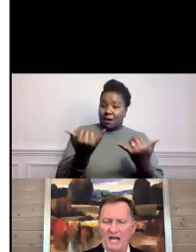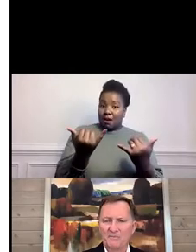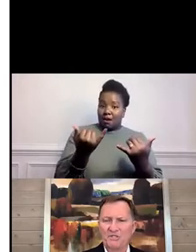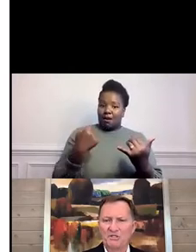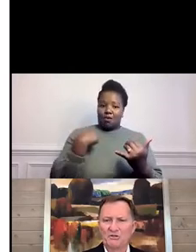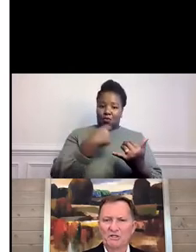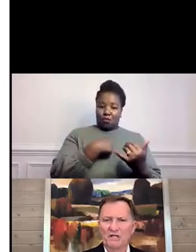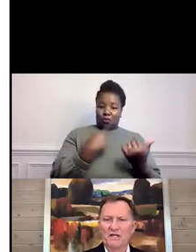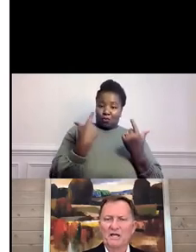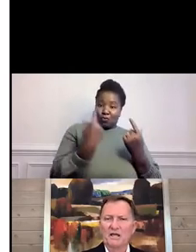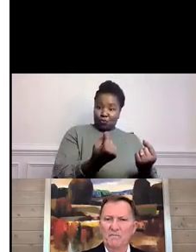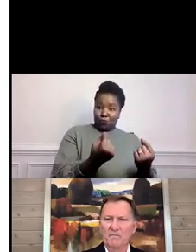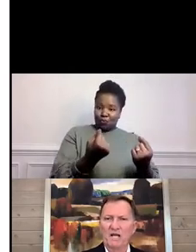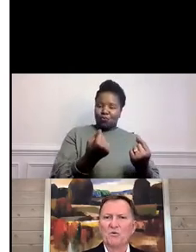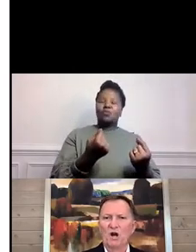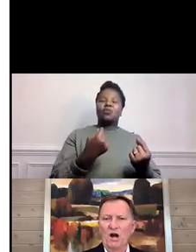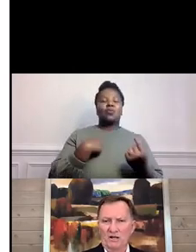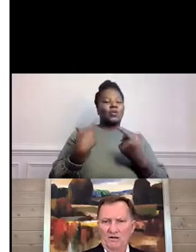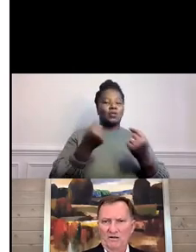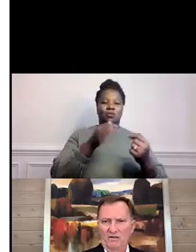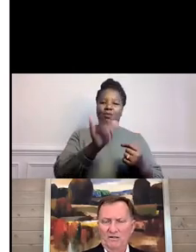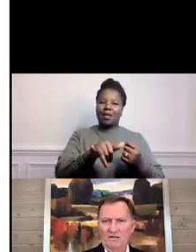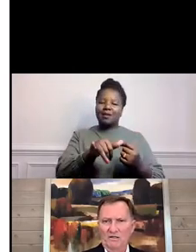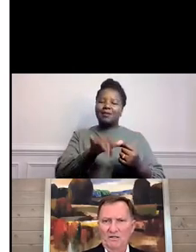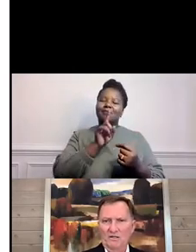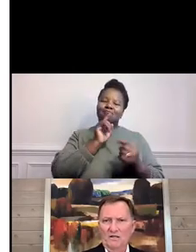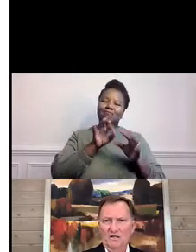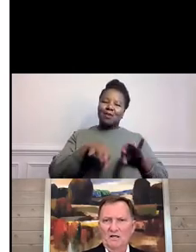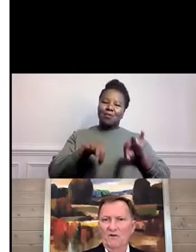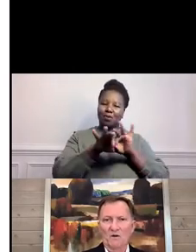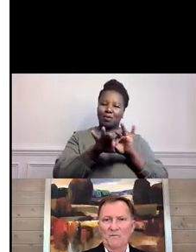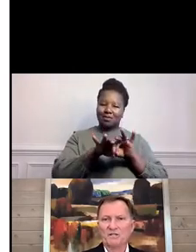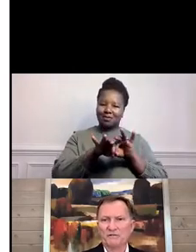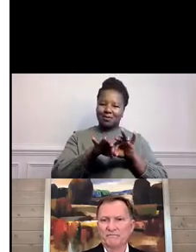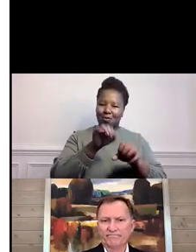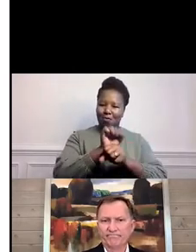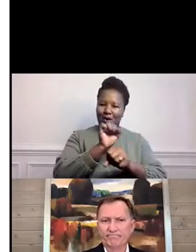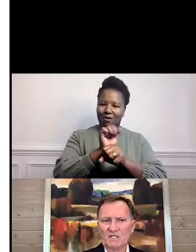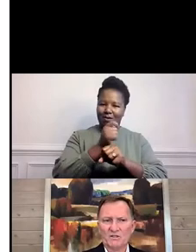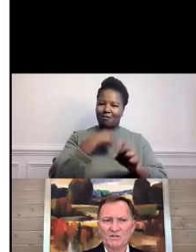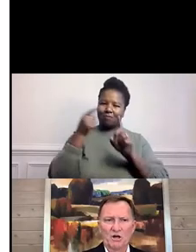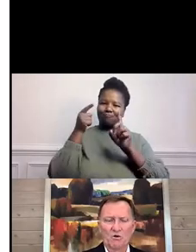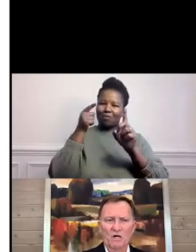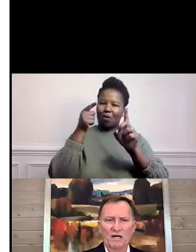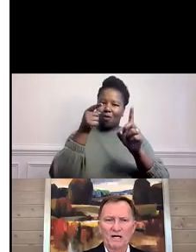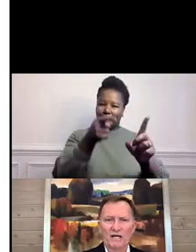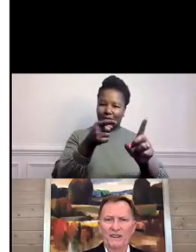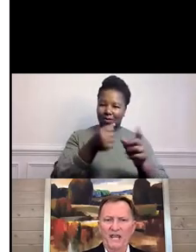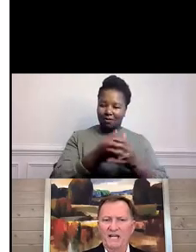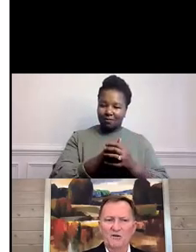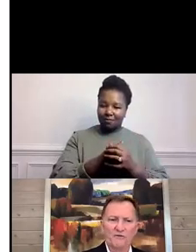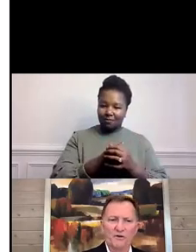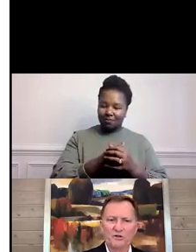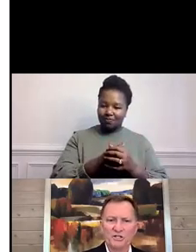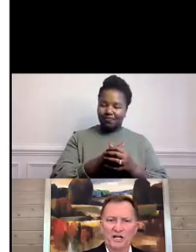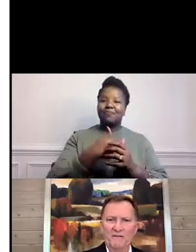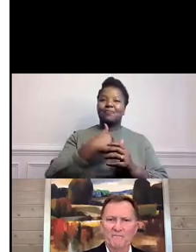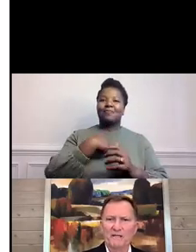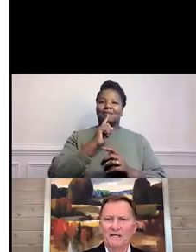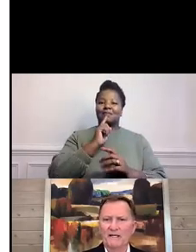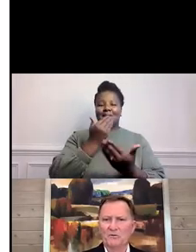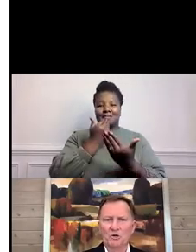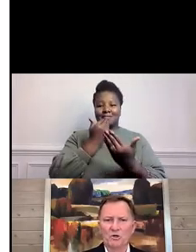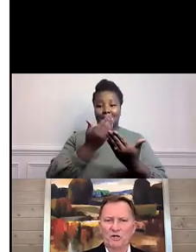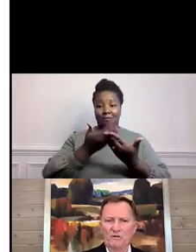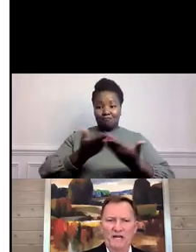that is absolutely the bedrock of our mission. So thank you for your time.